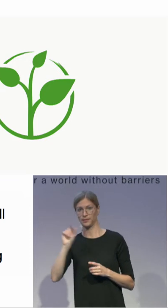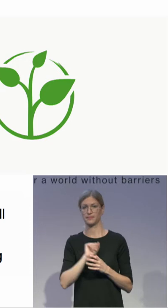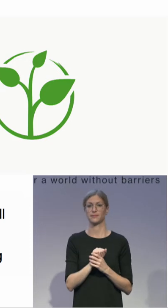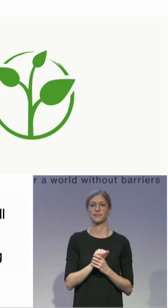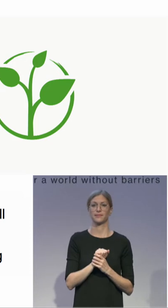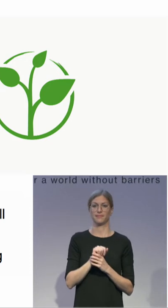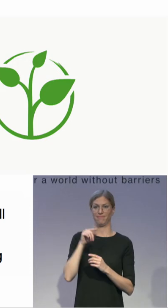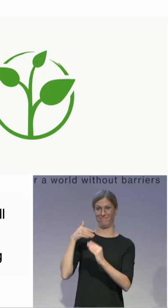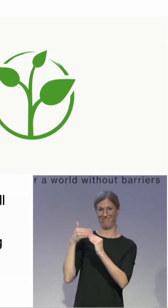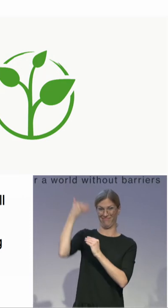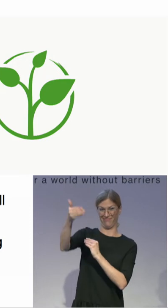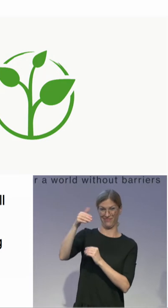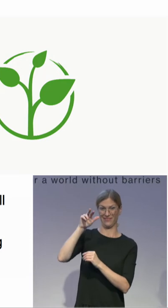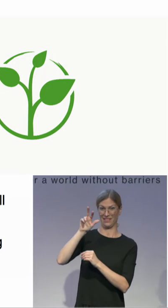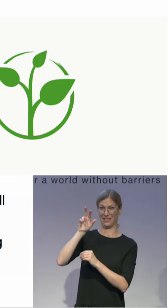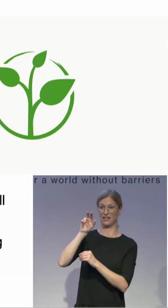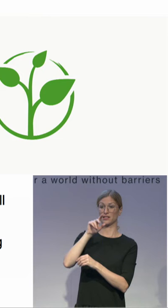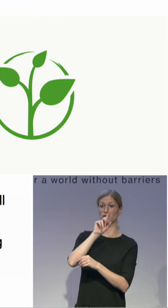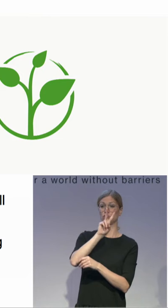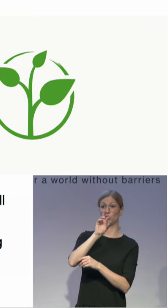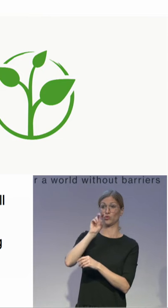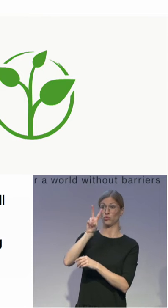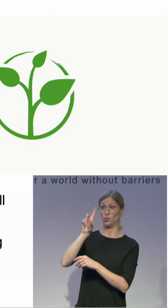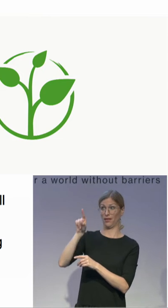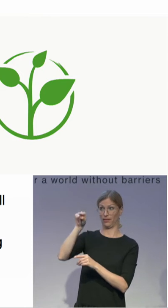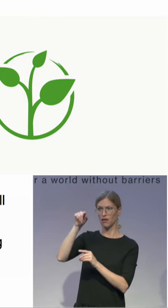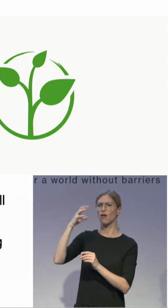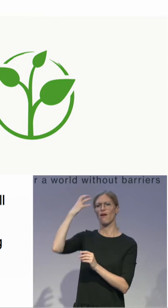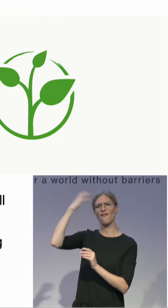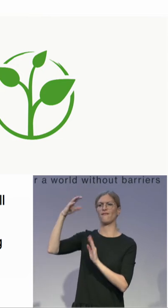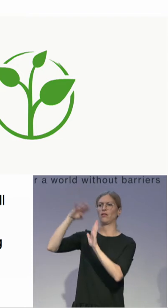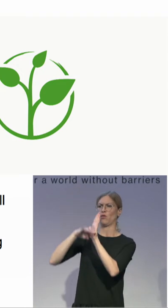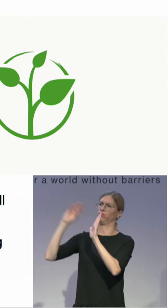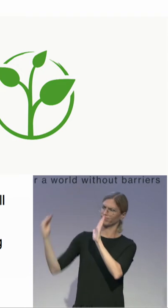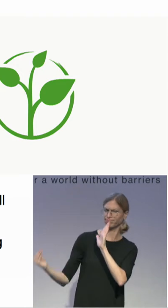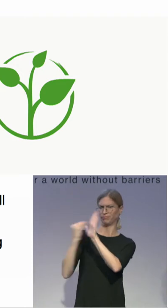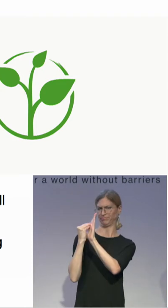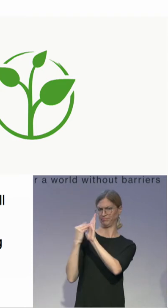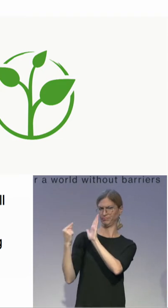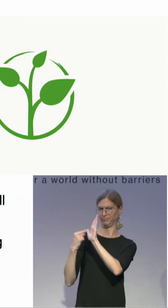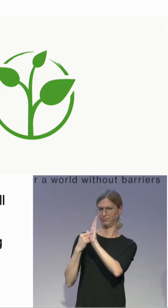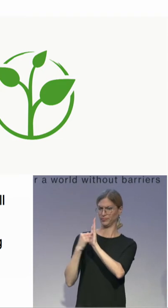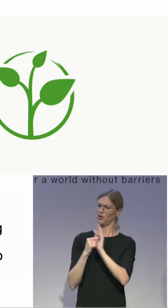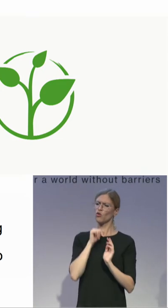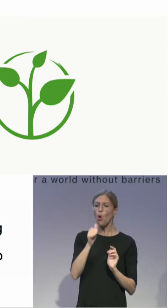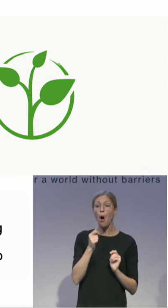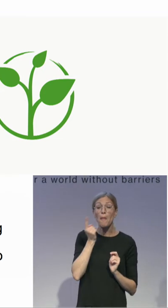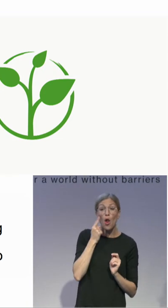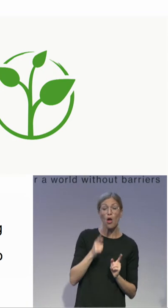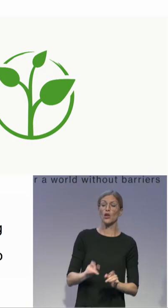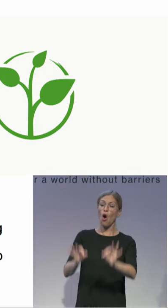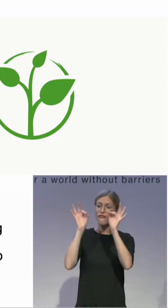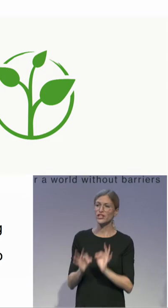is supposed to be a service provider who says, Aha, I got it. I understood it. I'm now doing it the way you're suggesting.